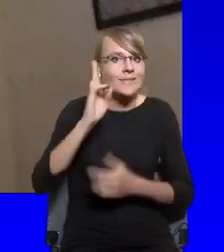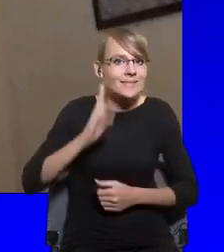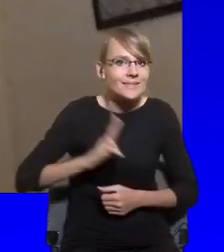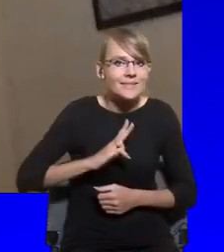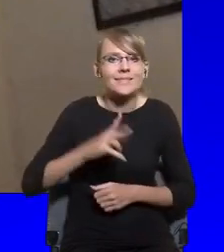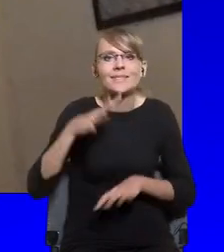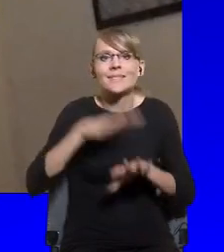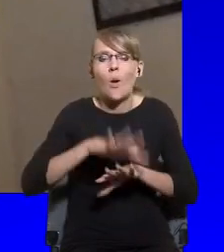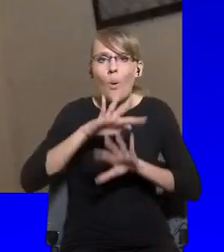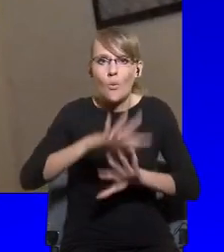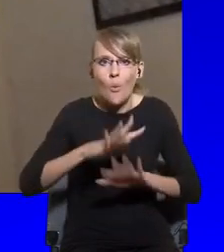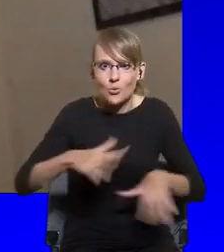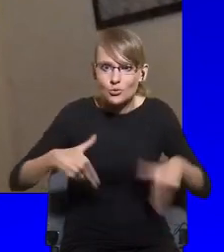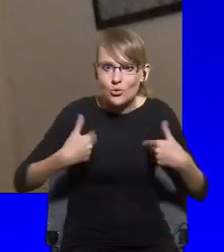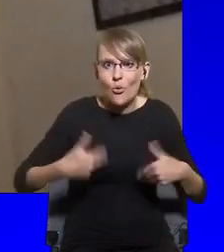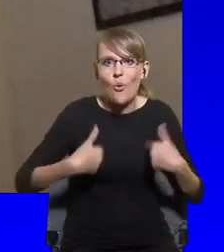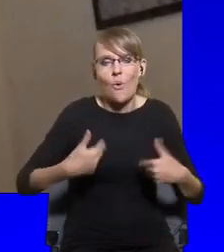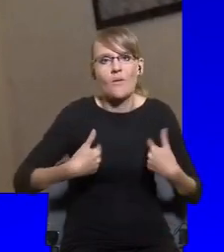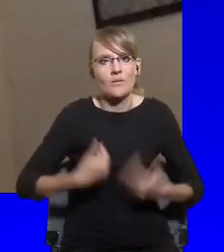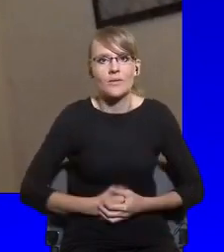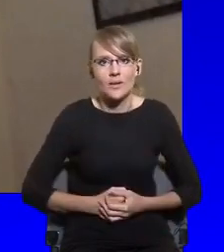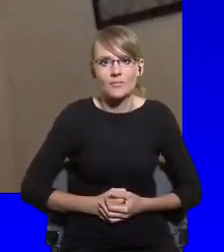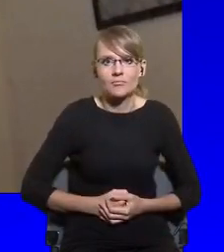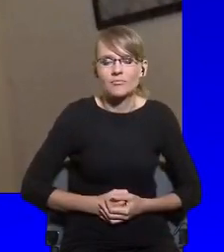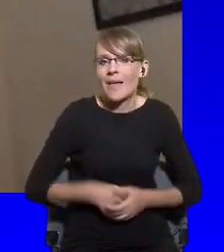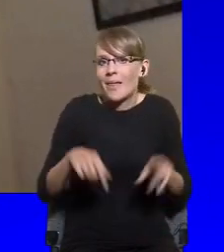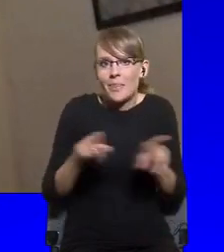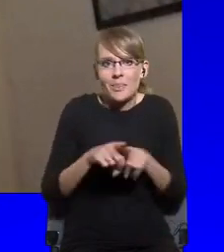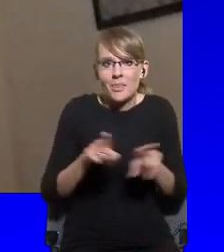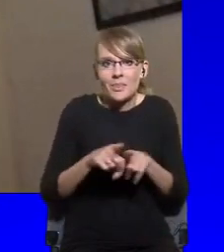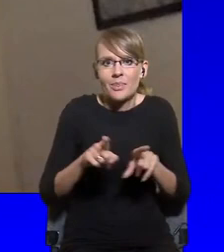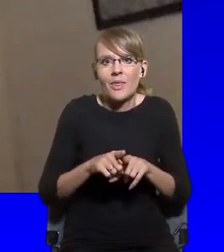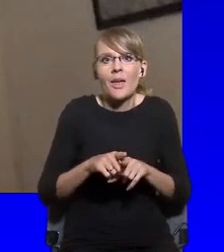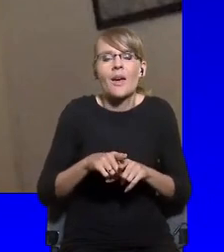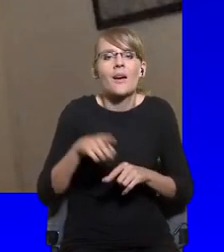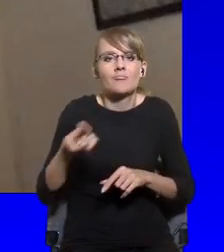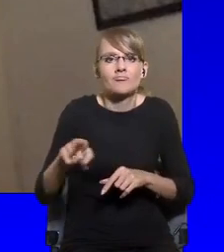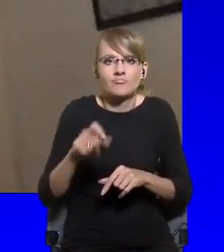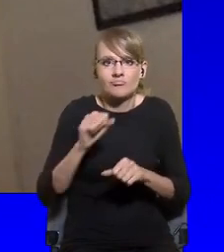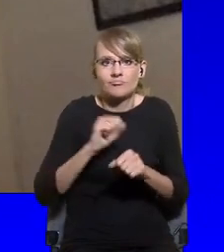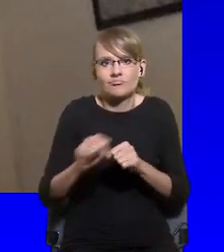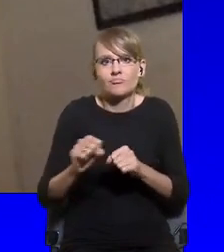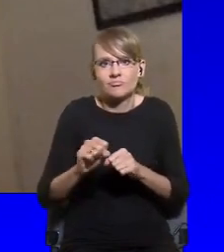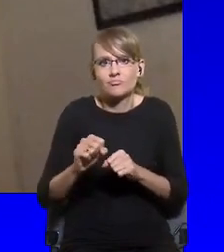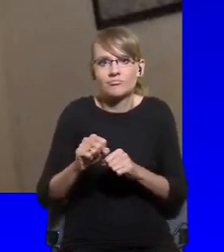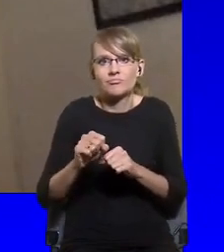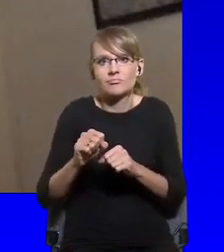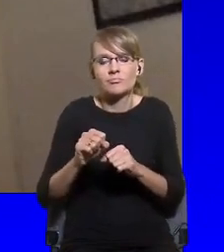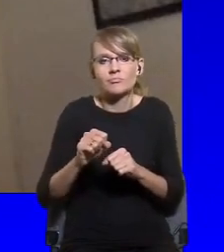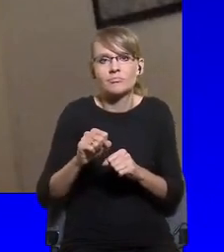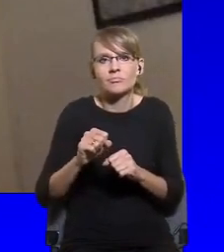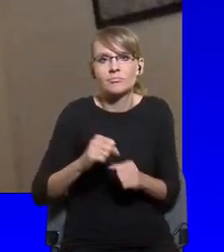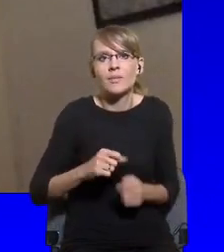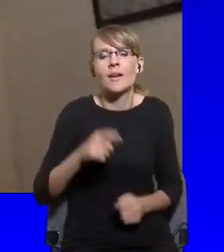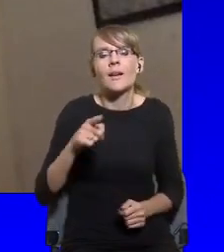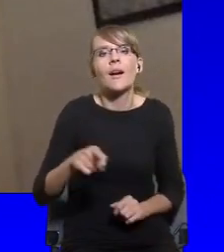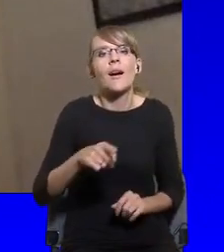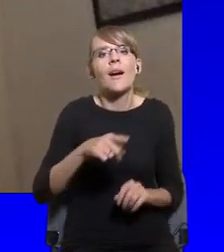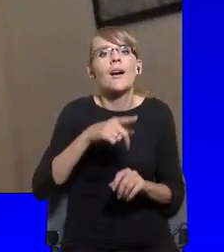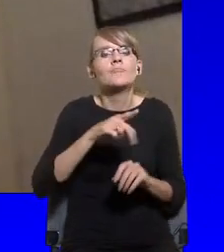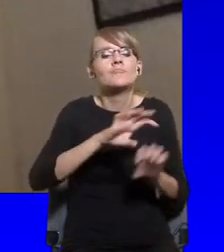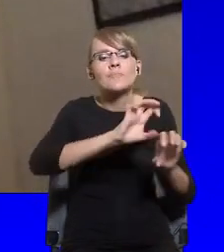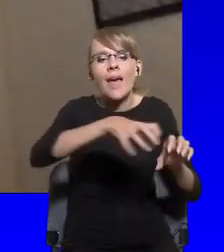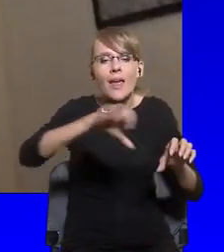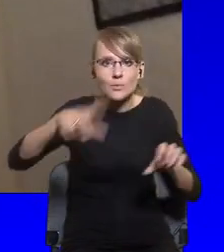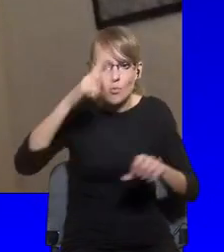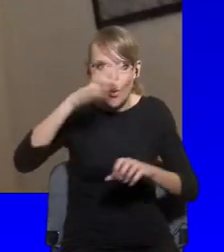a revalorization of segments of society that were not sufficiently valued beforehand. So